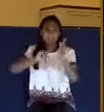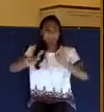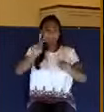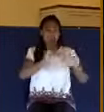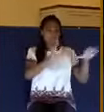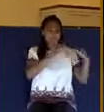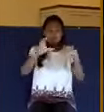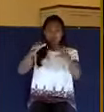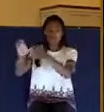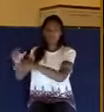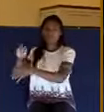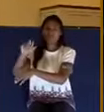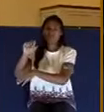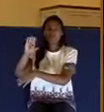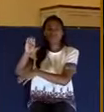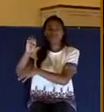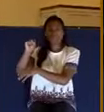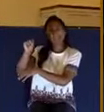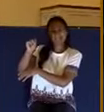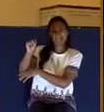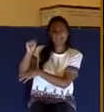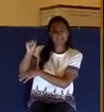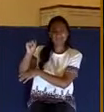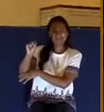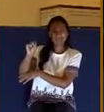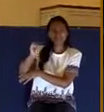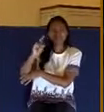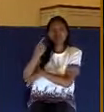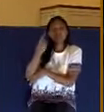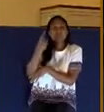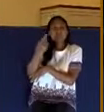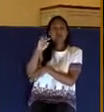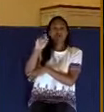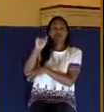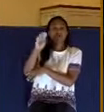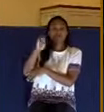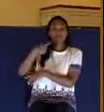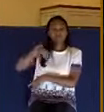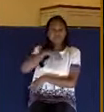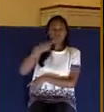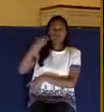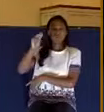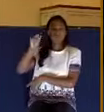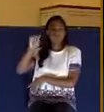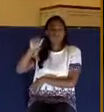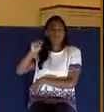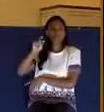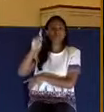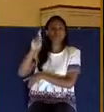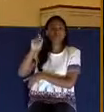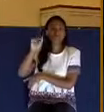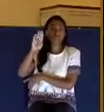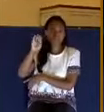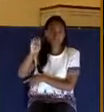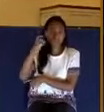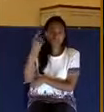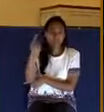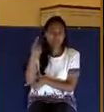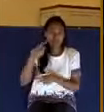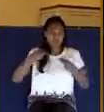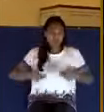plural, but in the one race, singular, we are the human race. We all descended from Adam.